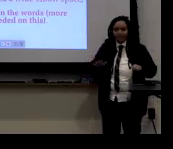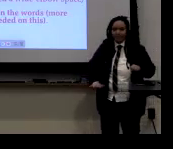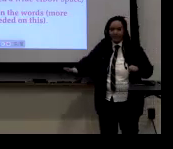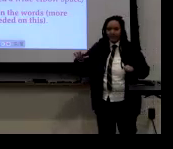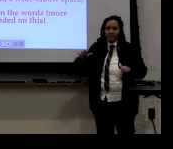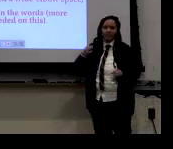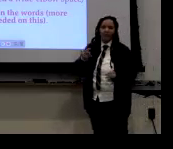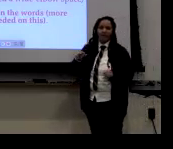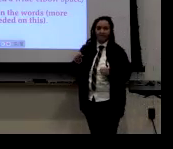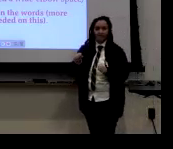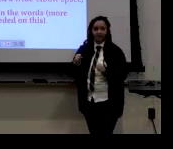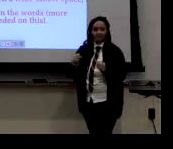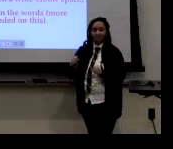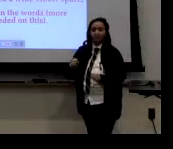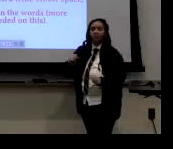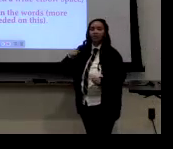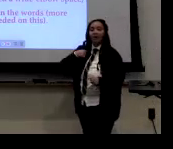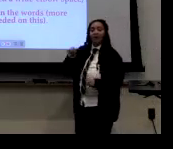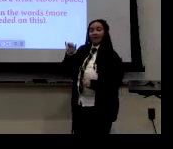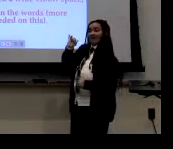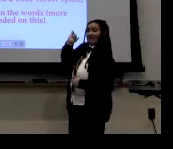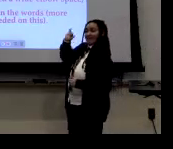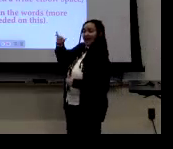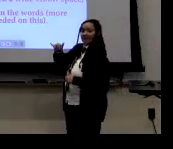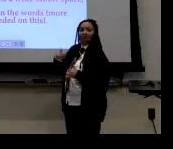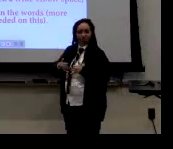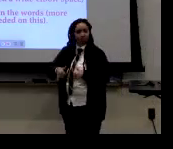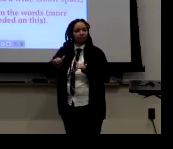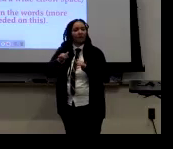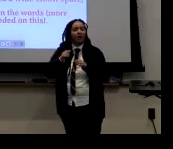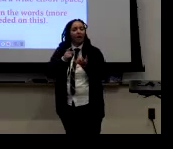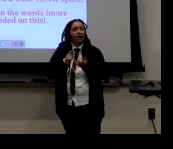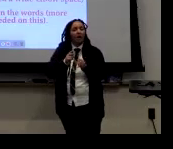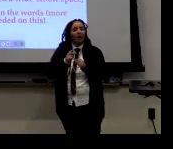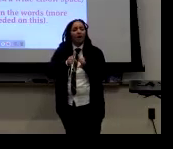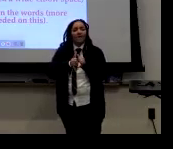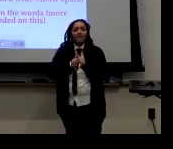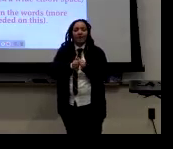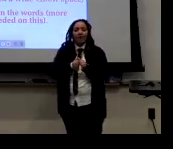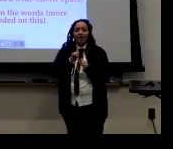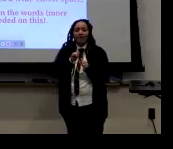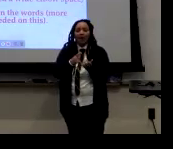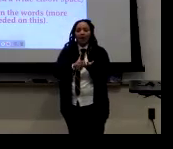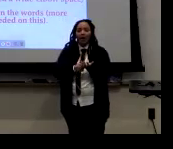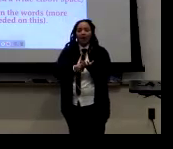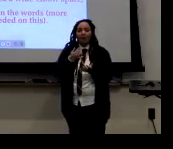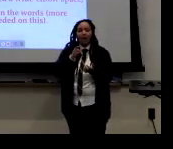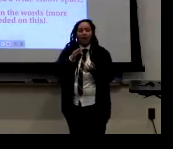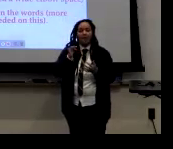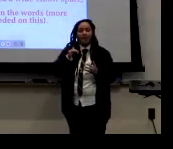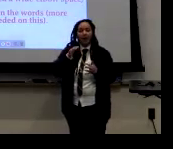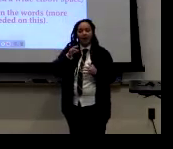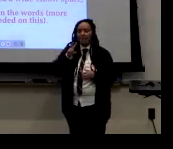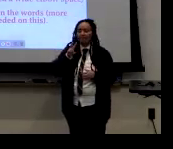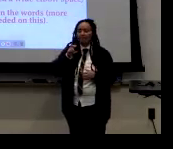Um, and they took up space. Yes. And that still applies with the new data.